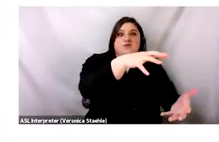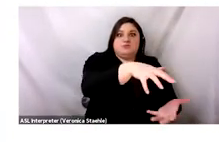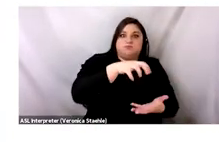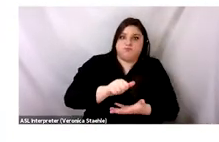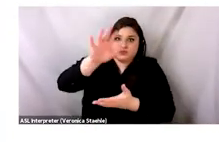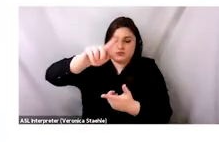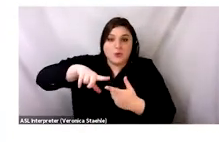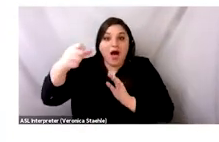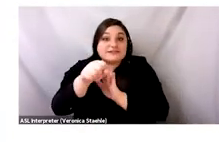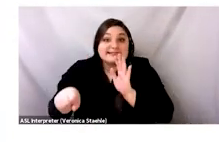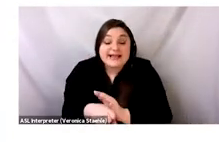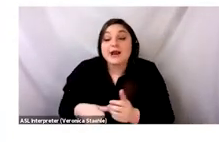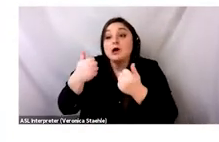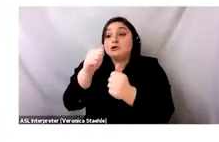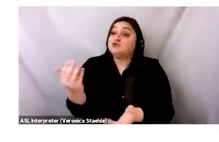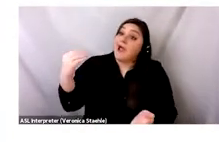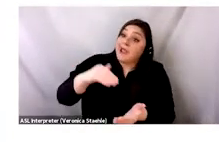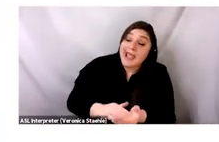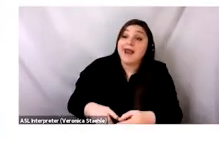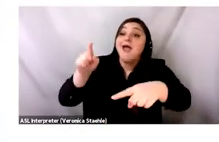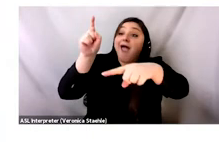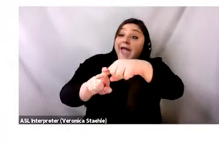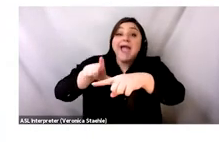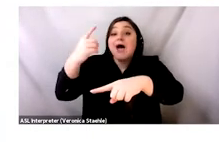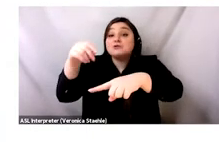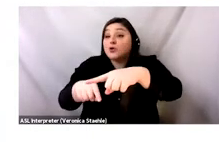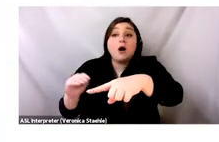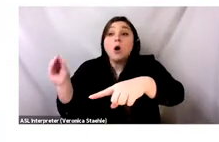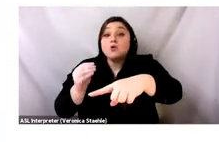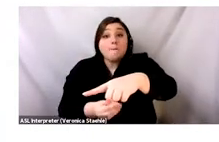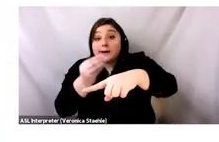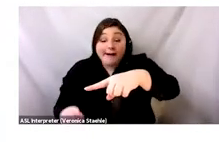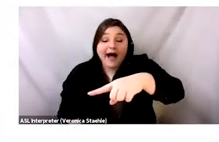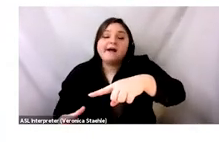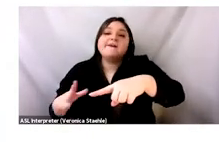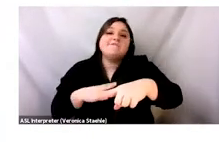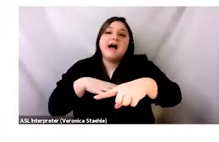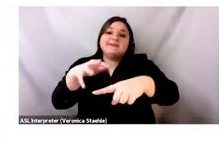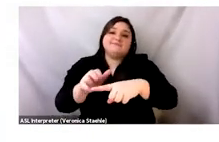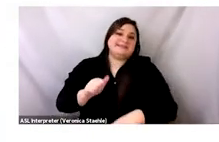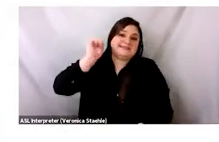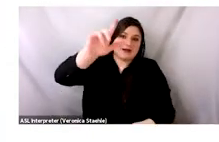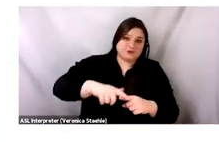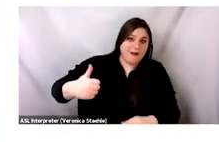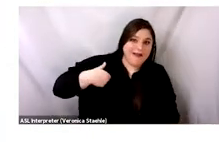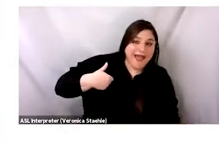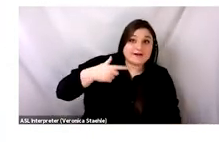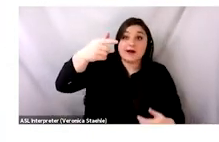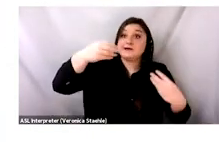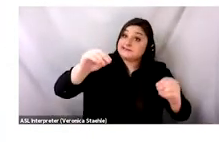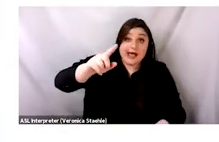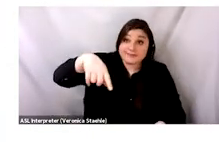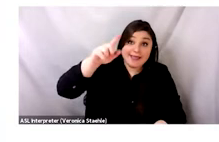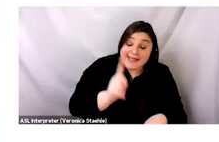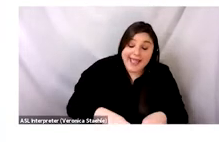Exported to a bigger thrift store in another state. Same process happened. You know, still passed over. Then exported to Canada for final